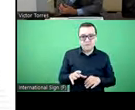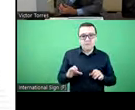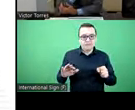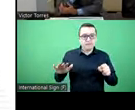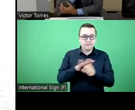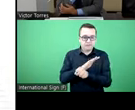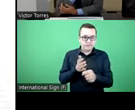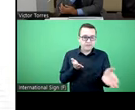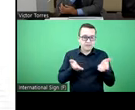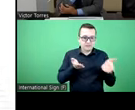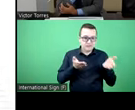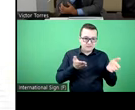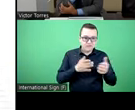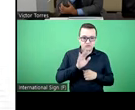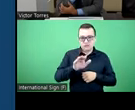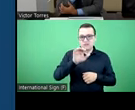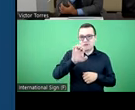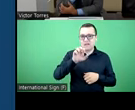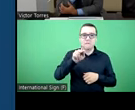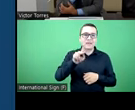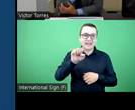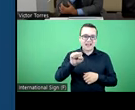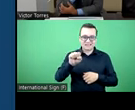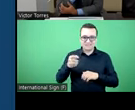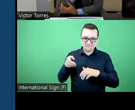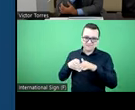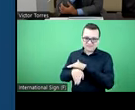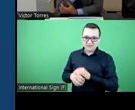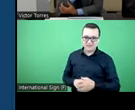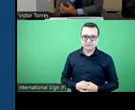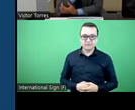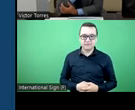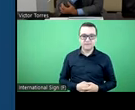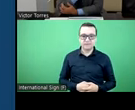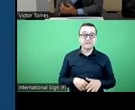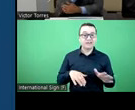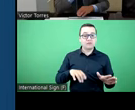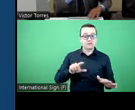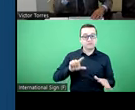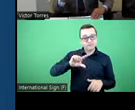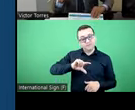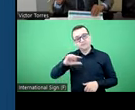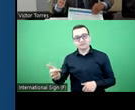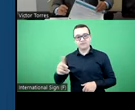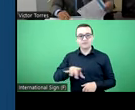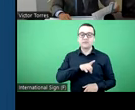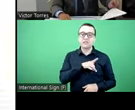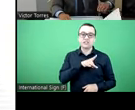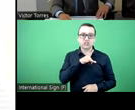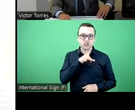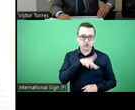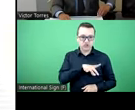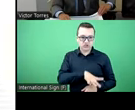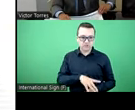covered are transferred to EPS. In the case of